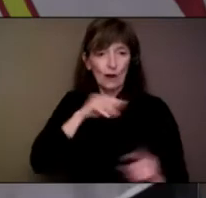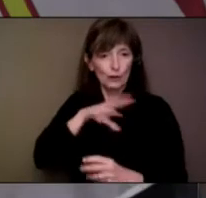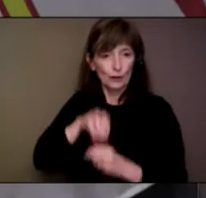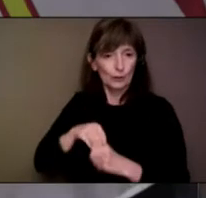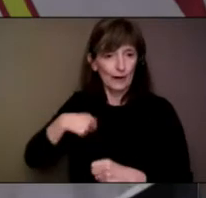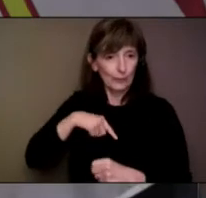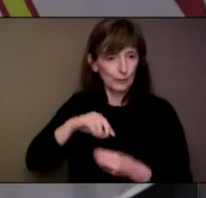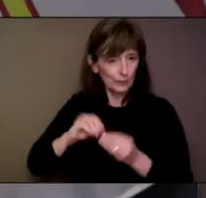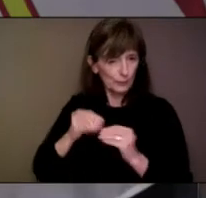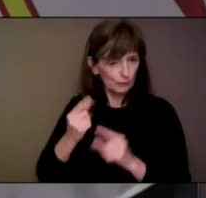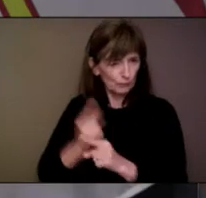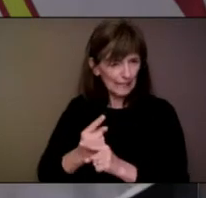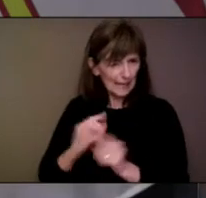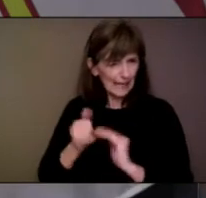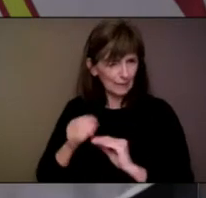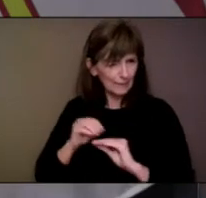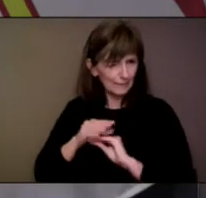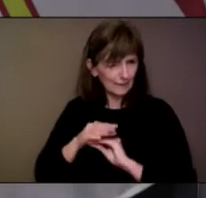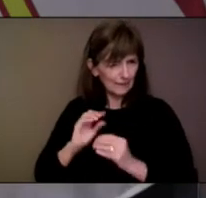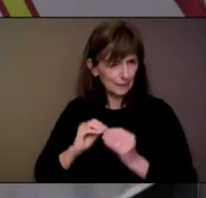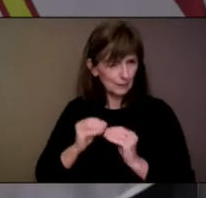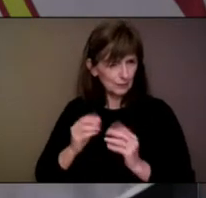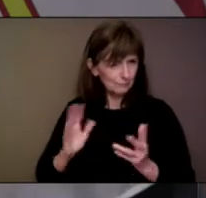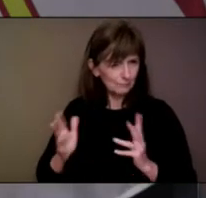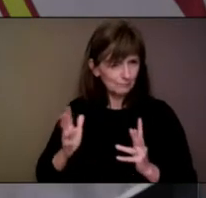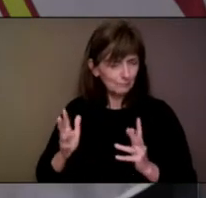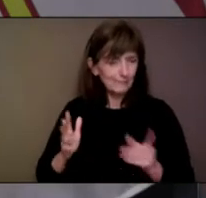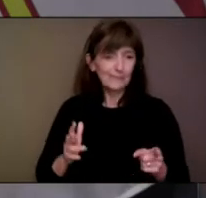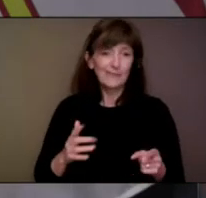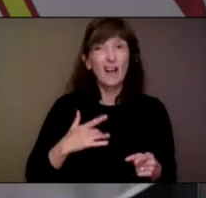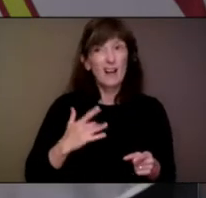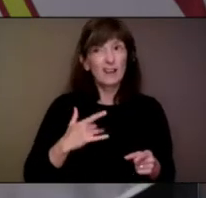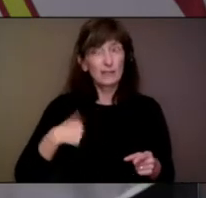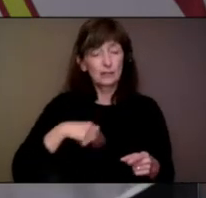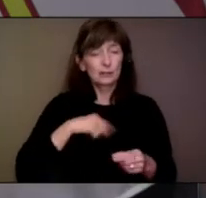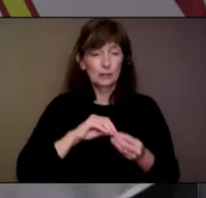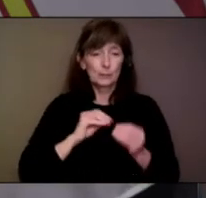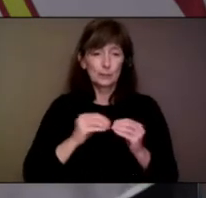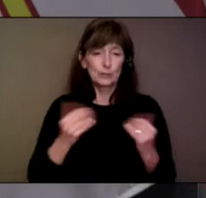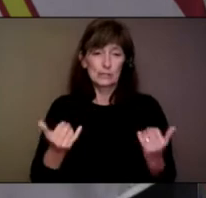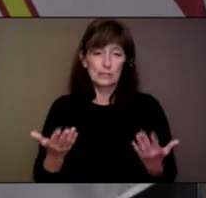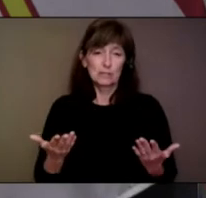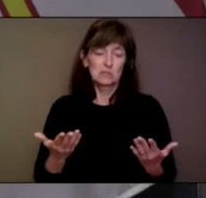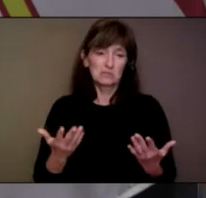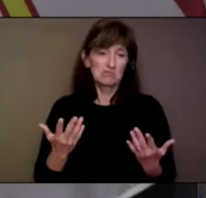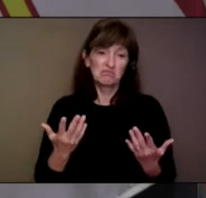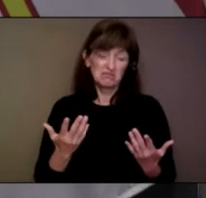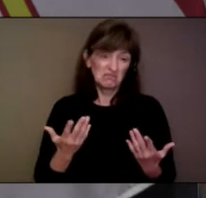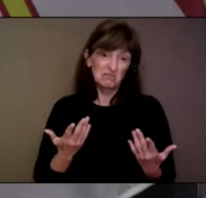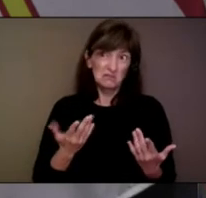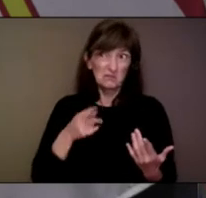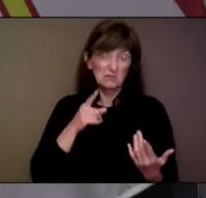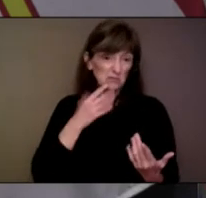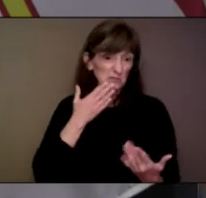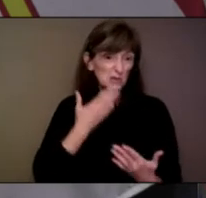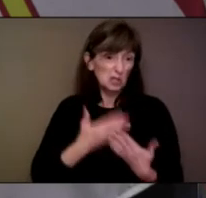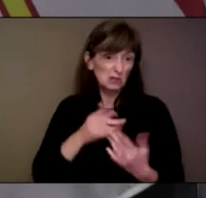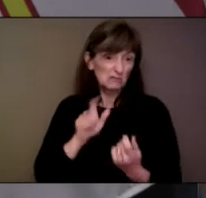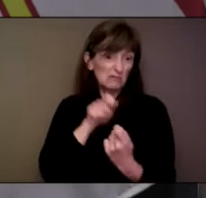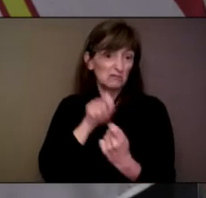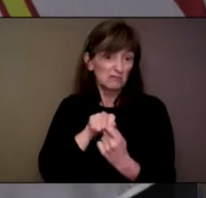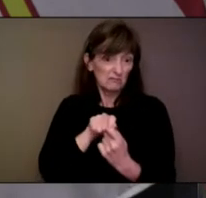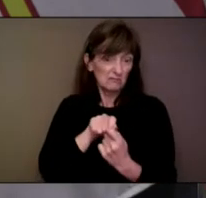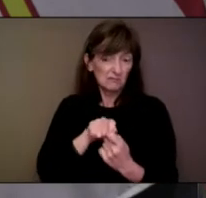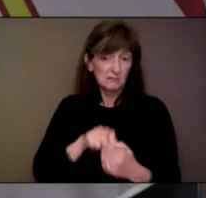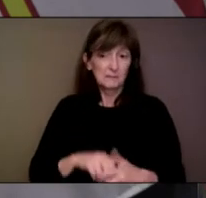So I think our numbers are fairly accurate. You know, we have, with our